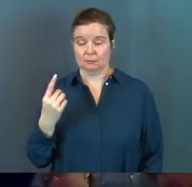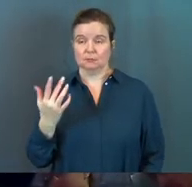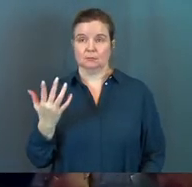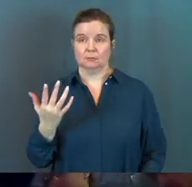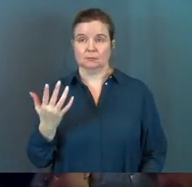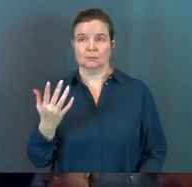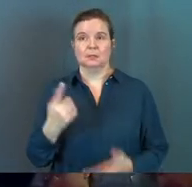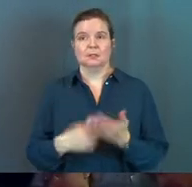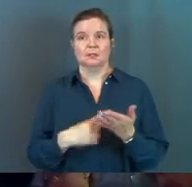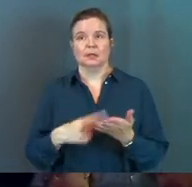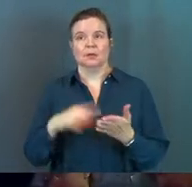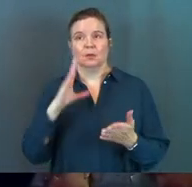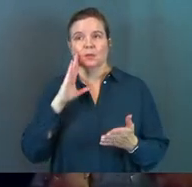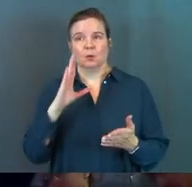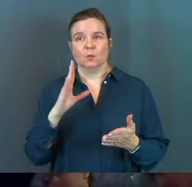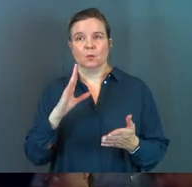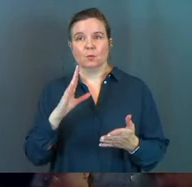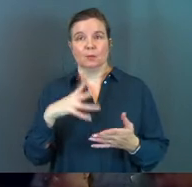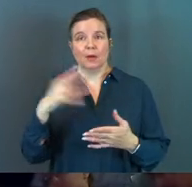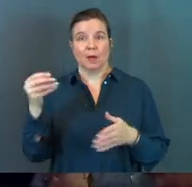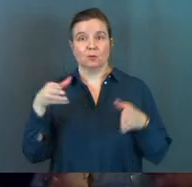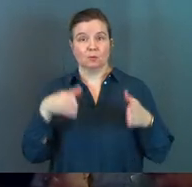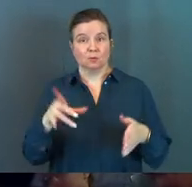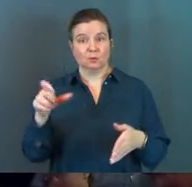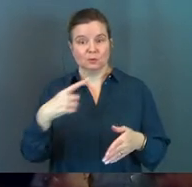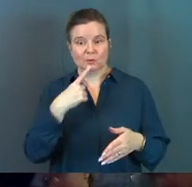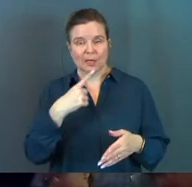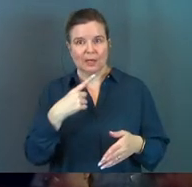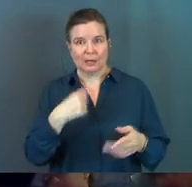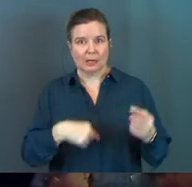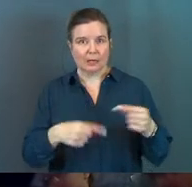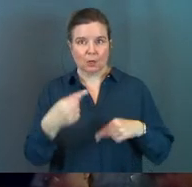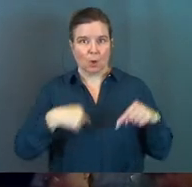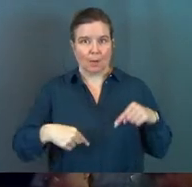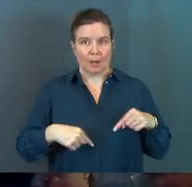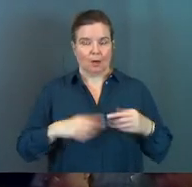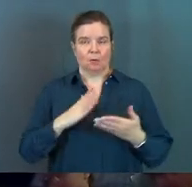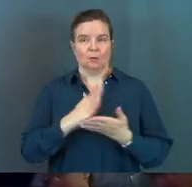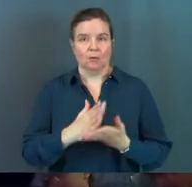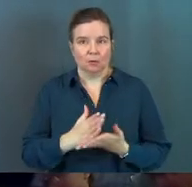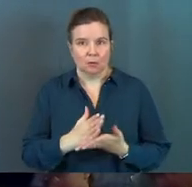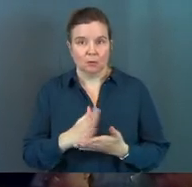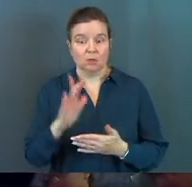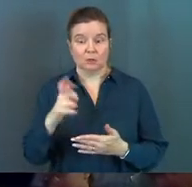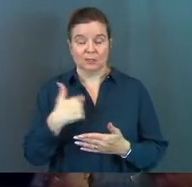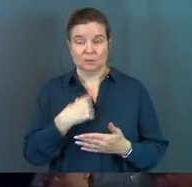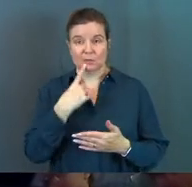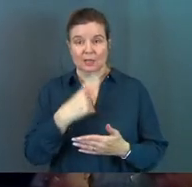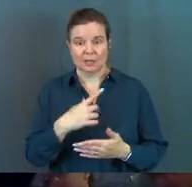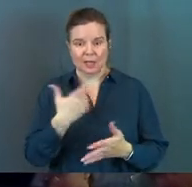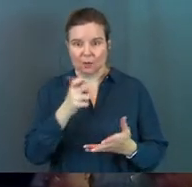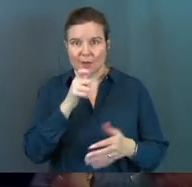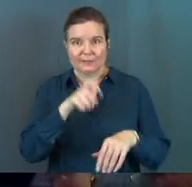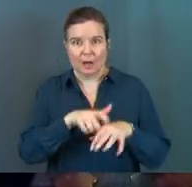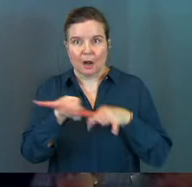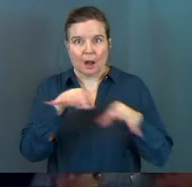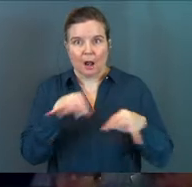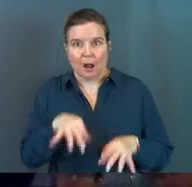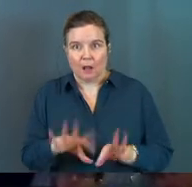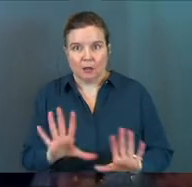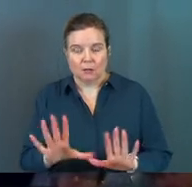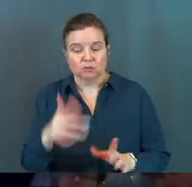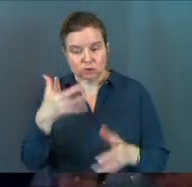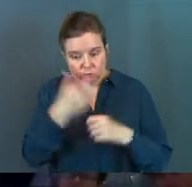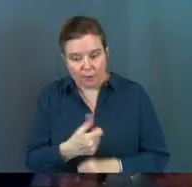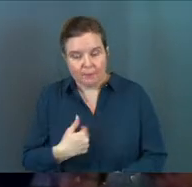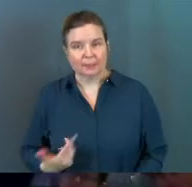Sometimes, sometimes they're going to be out in the street and you're going to need to say, go back or stop. And you're going to need to say, I don't have time to explain.